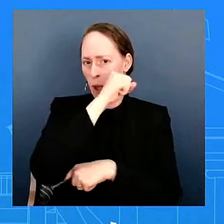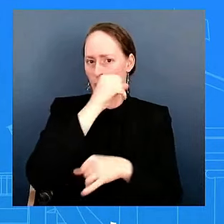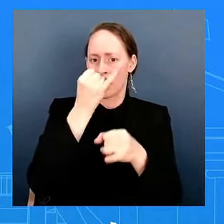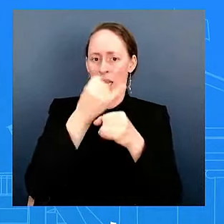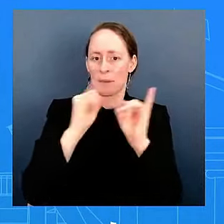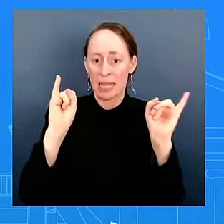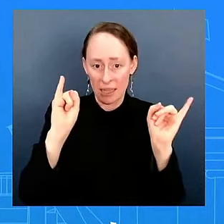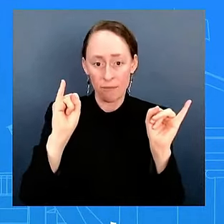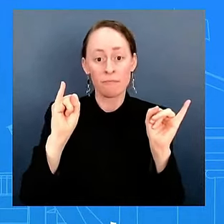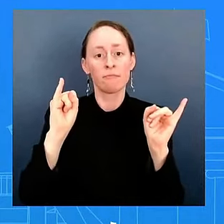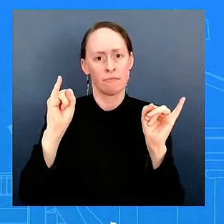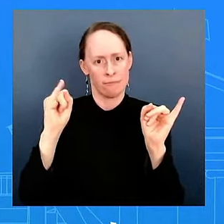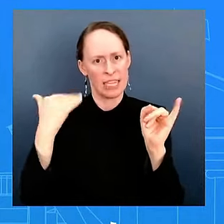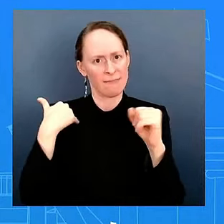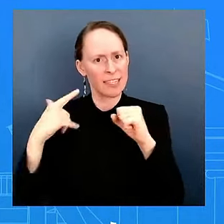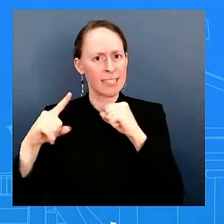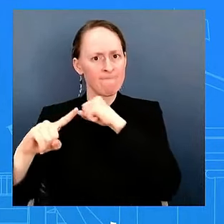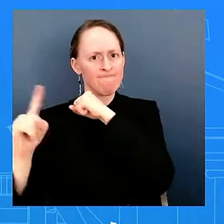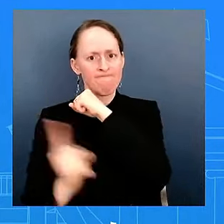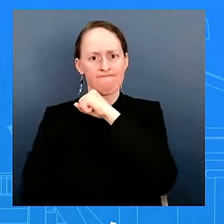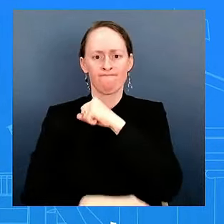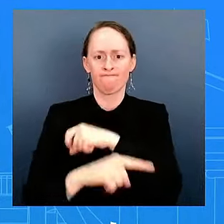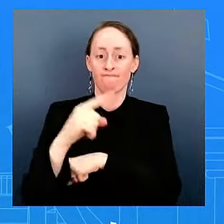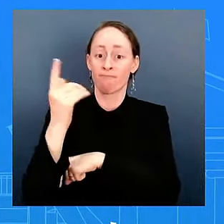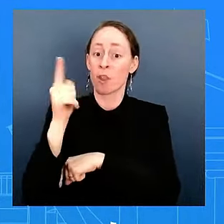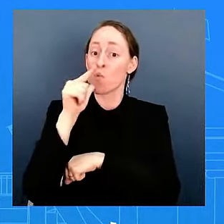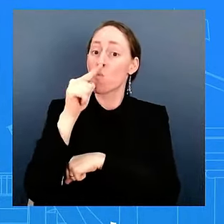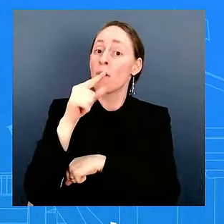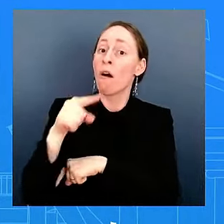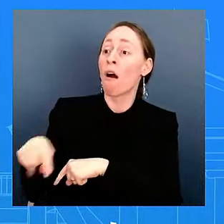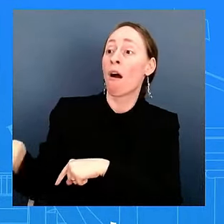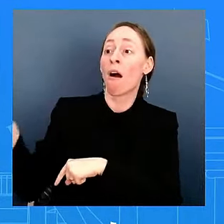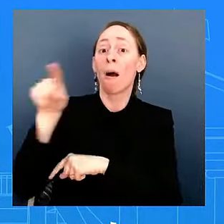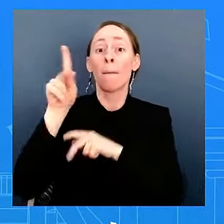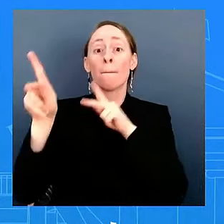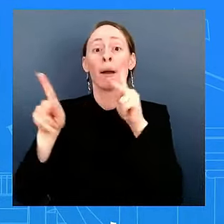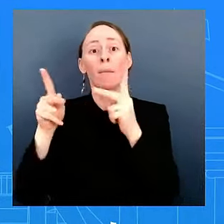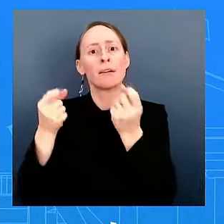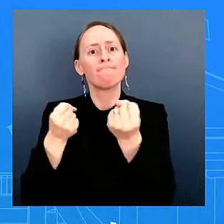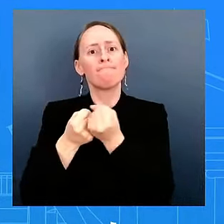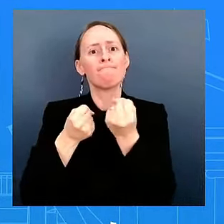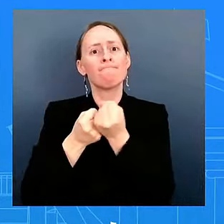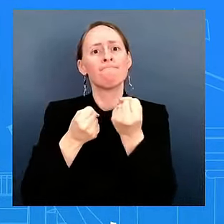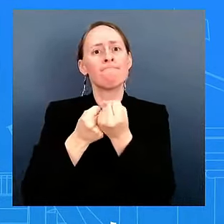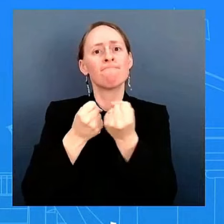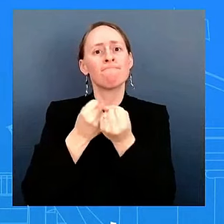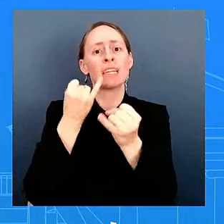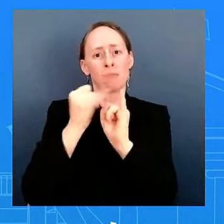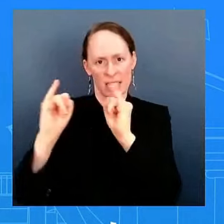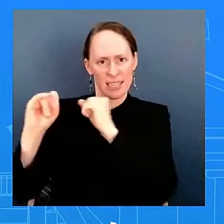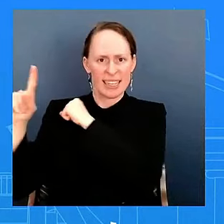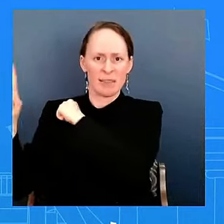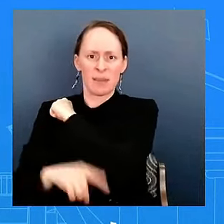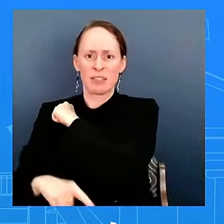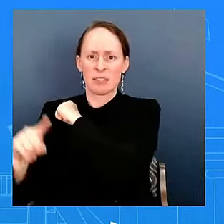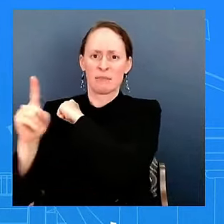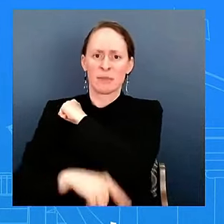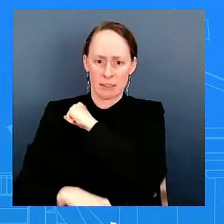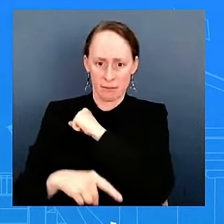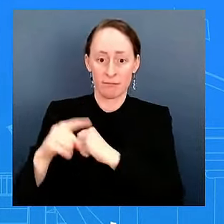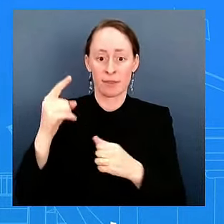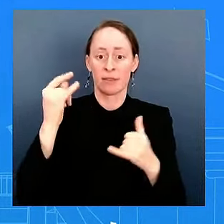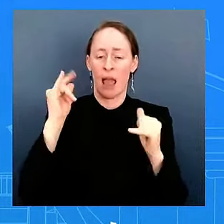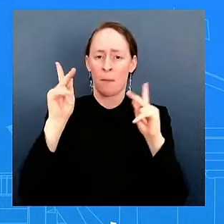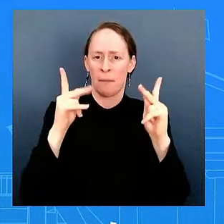Taiwan independence supporters. Some are plotting it witch hunt. Does the administration agree? I mean, look,